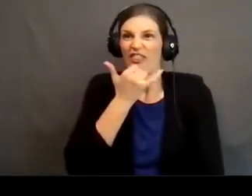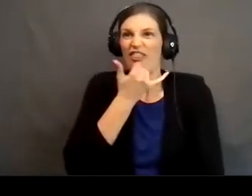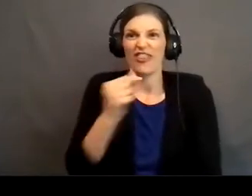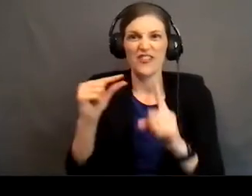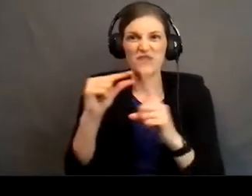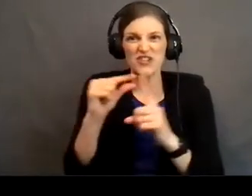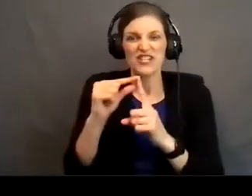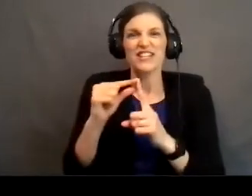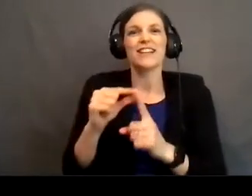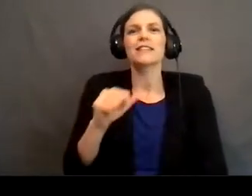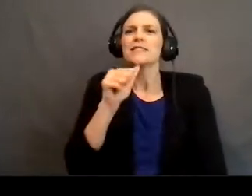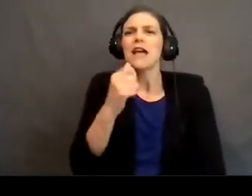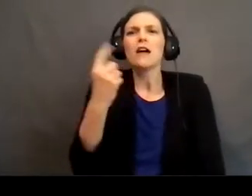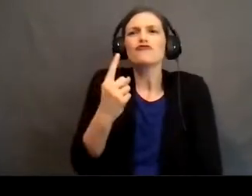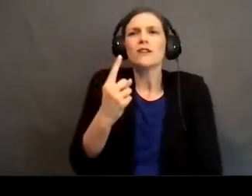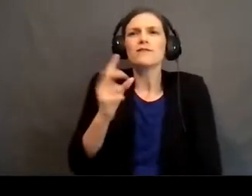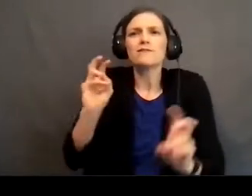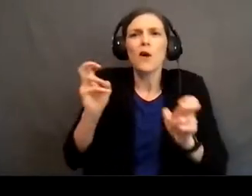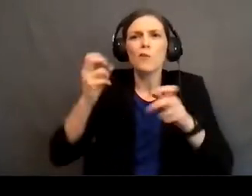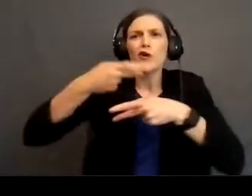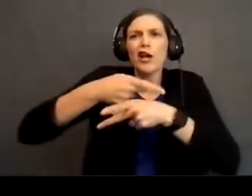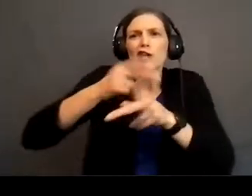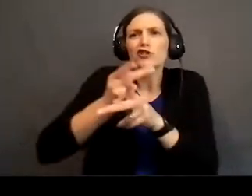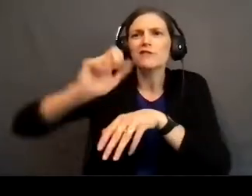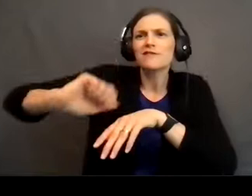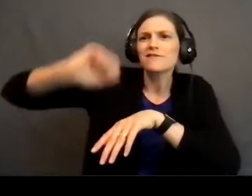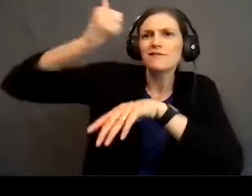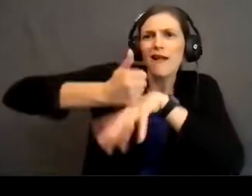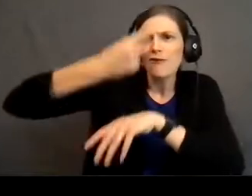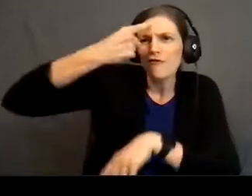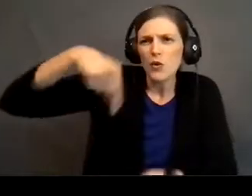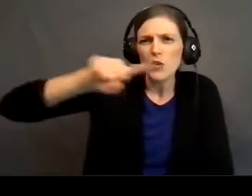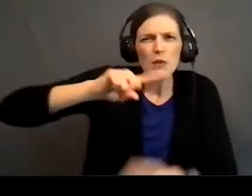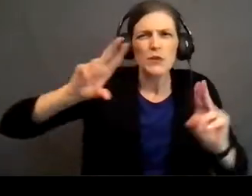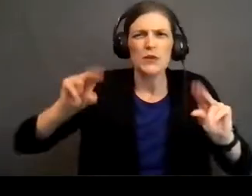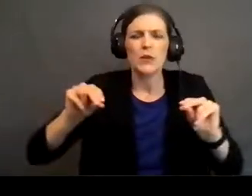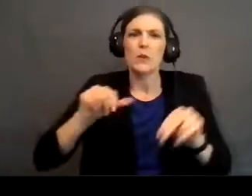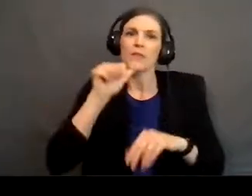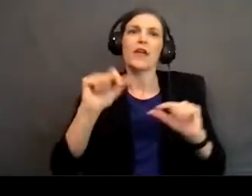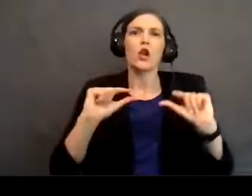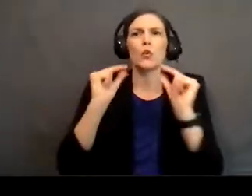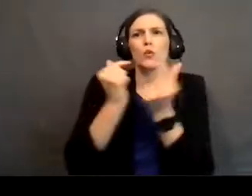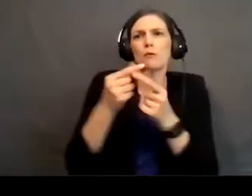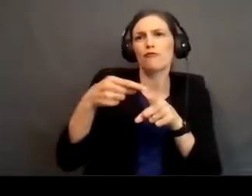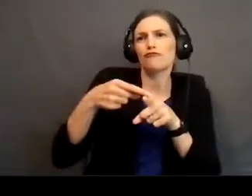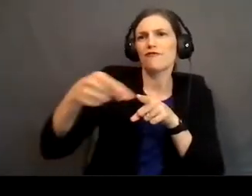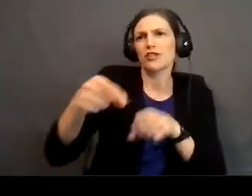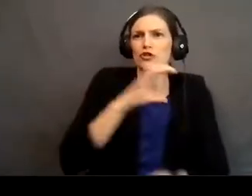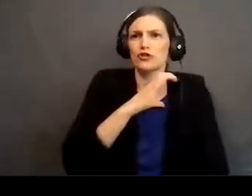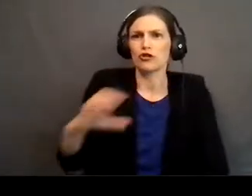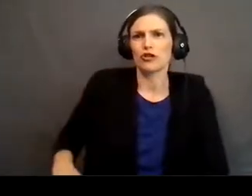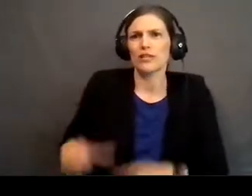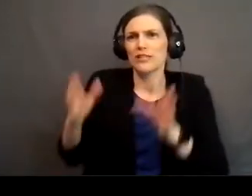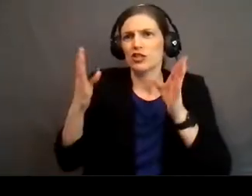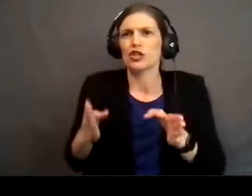isn't just a production that's set before you, right? We're not a group of professional Christians that